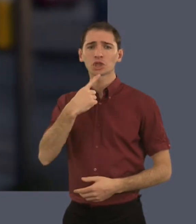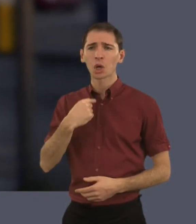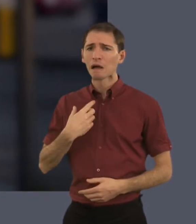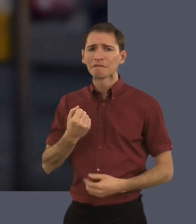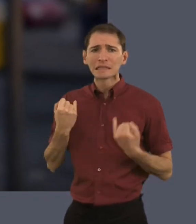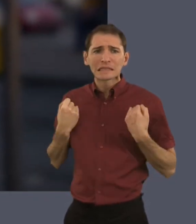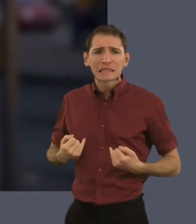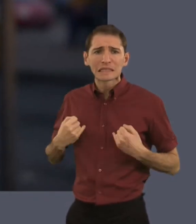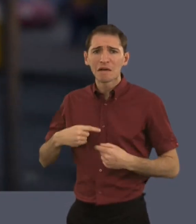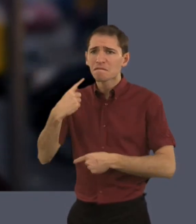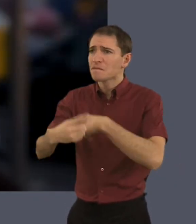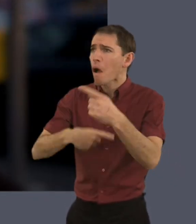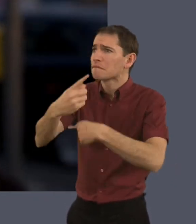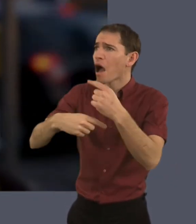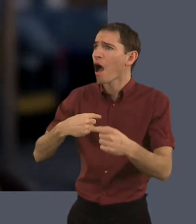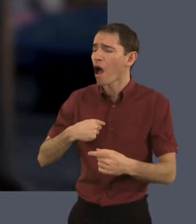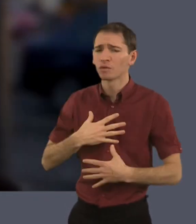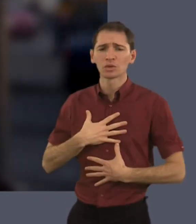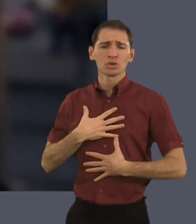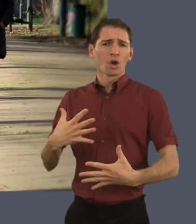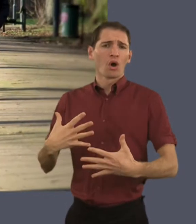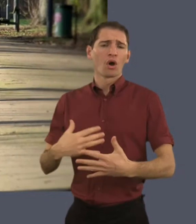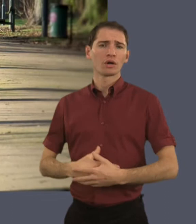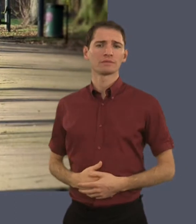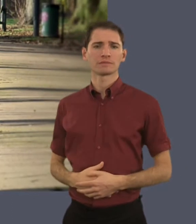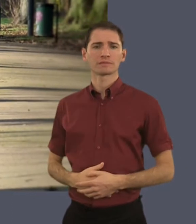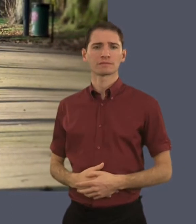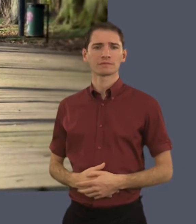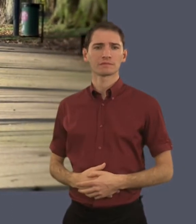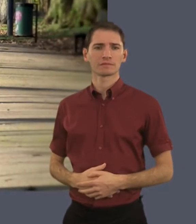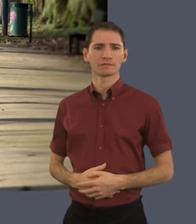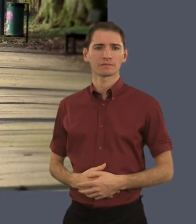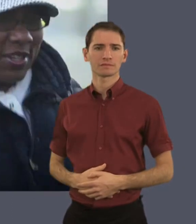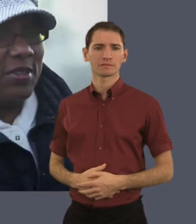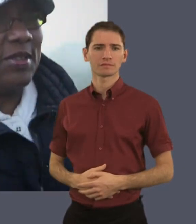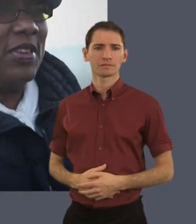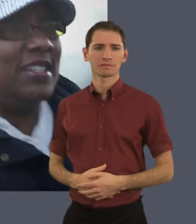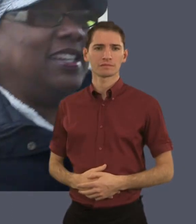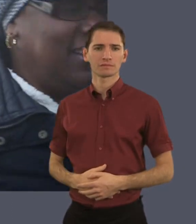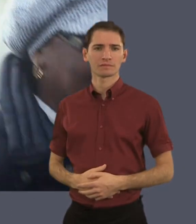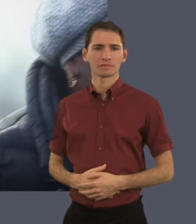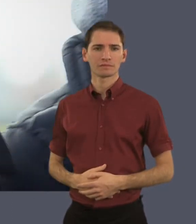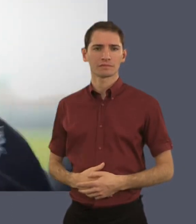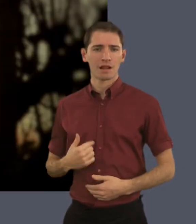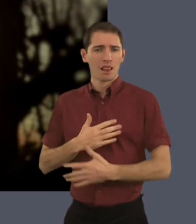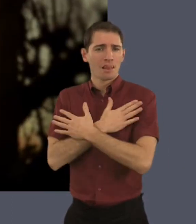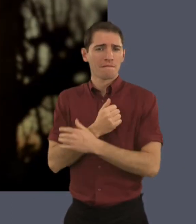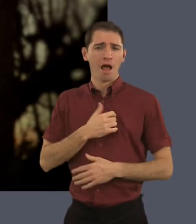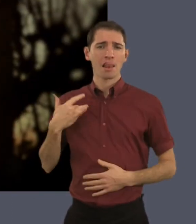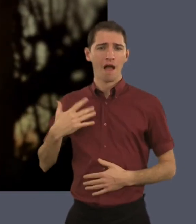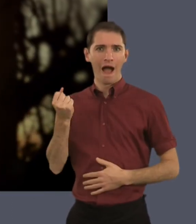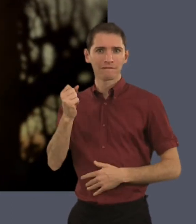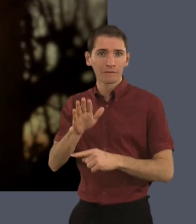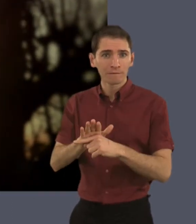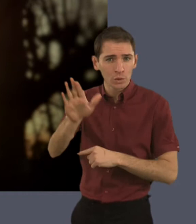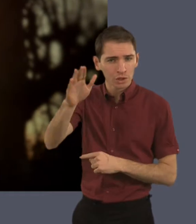You're told that you have a disease that's going to be with you for the rest of your life. It was an absolute shock. I love